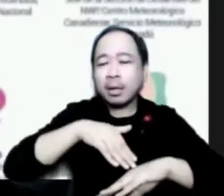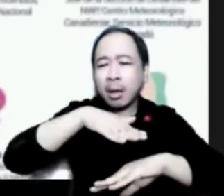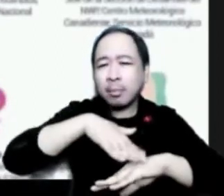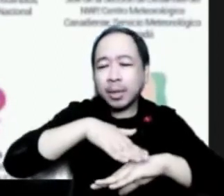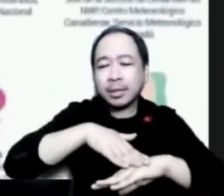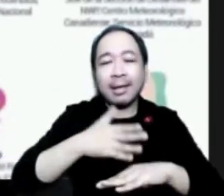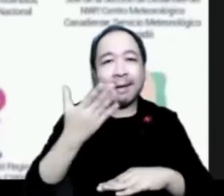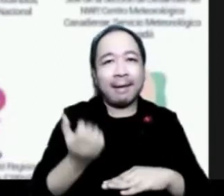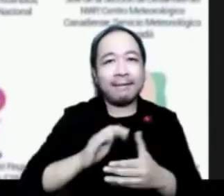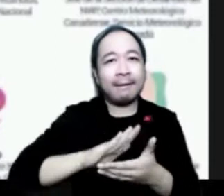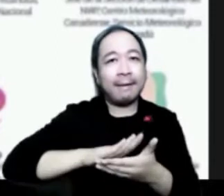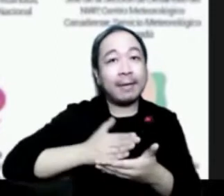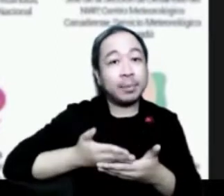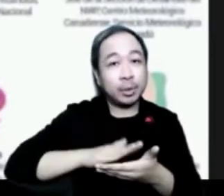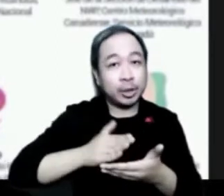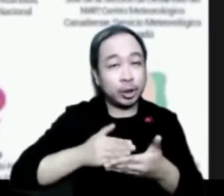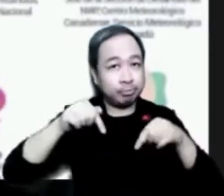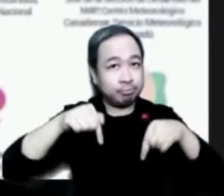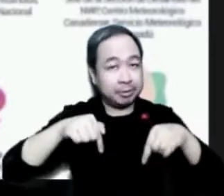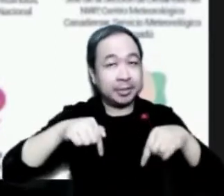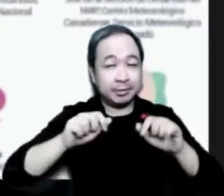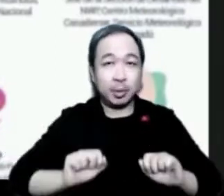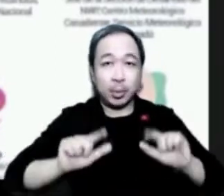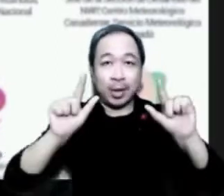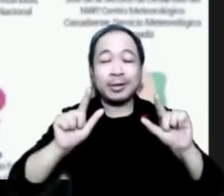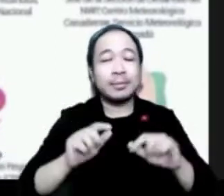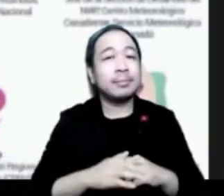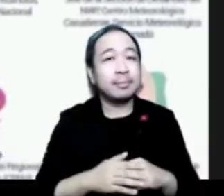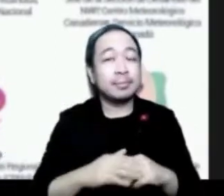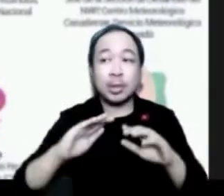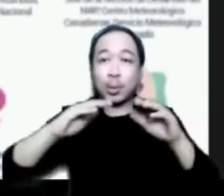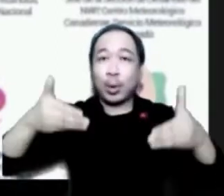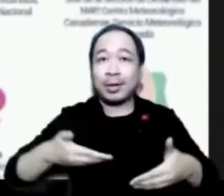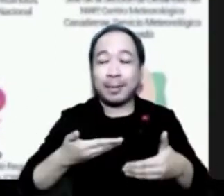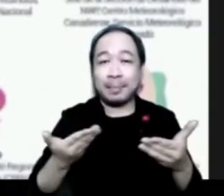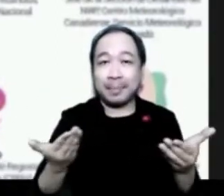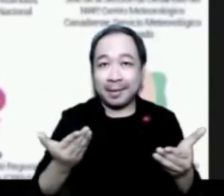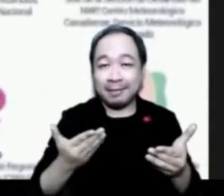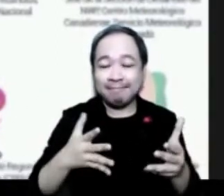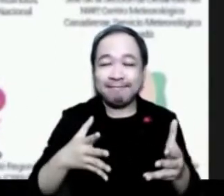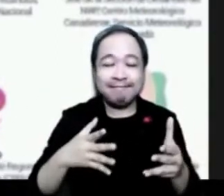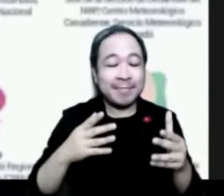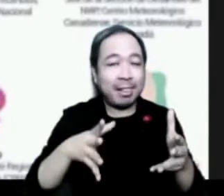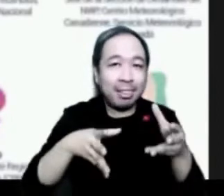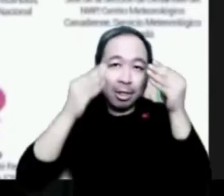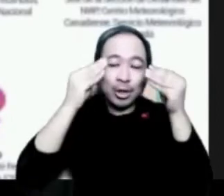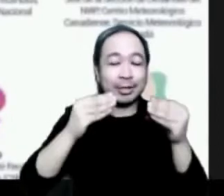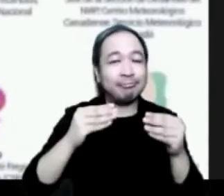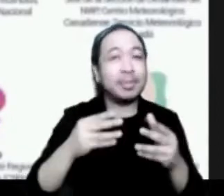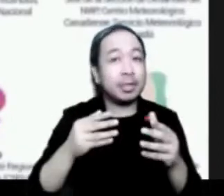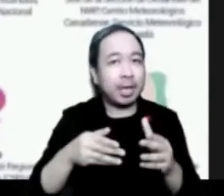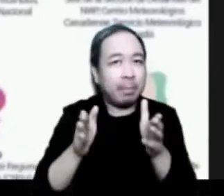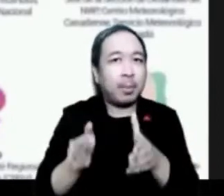available for this session, and welcome all to this learning session on lining and wildfires organized by the World Meteorological